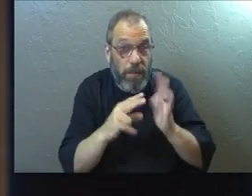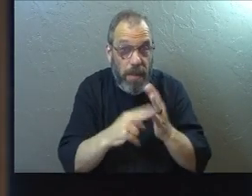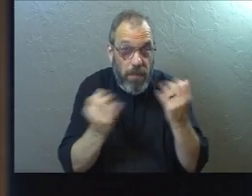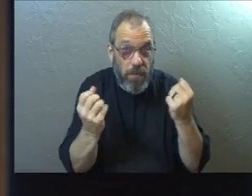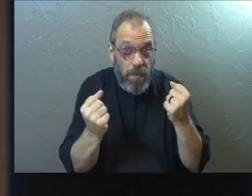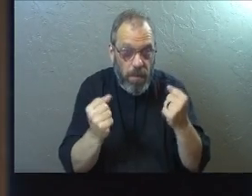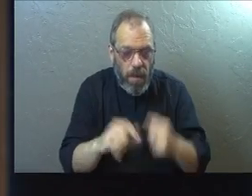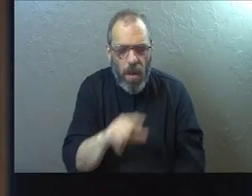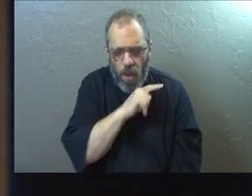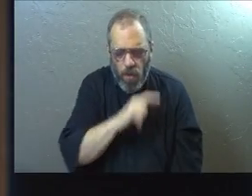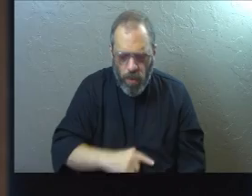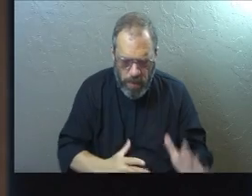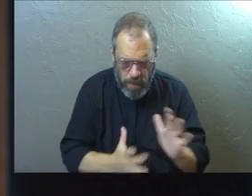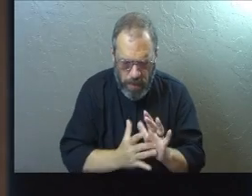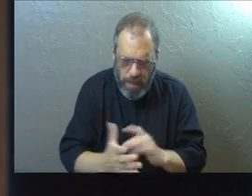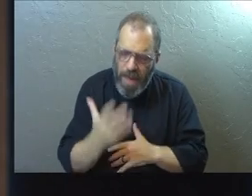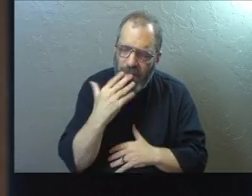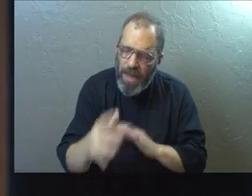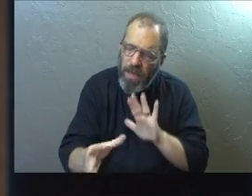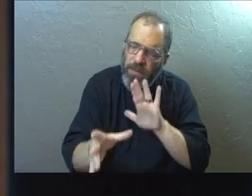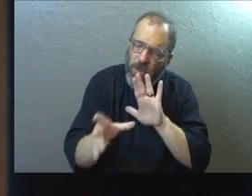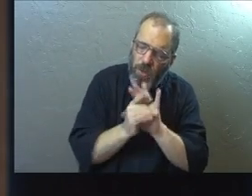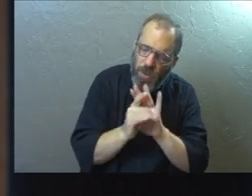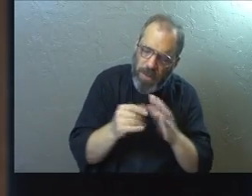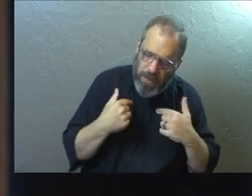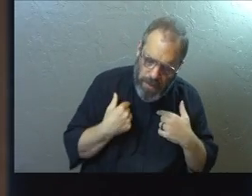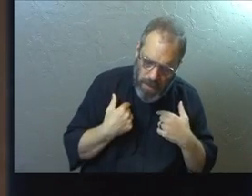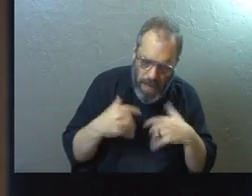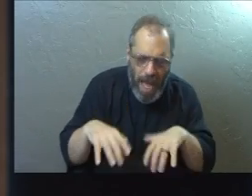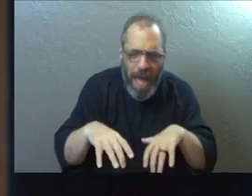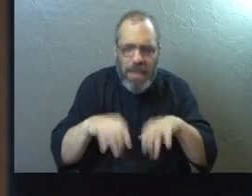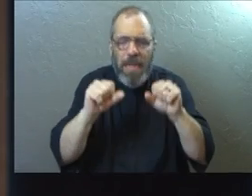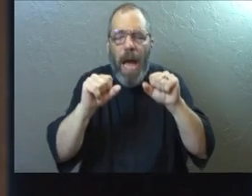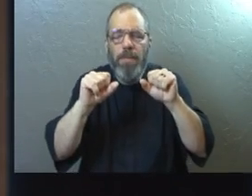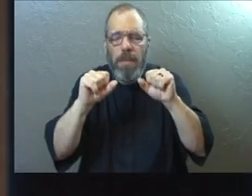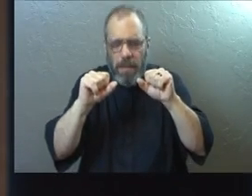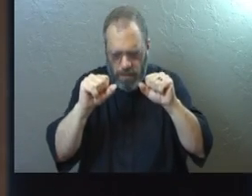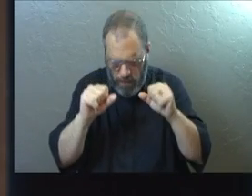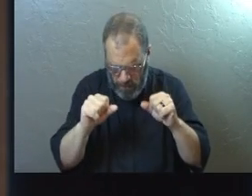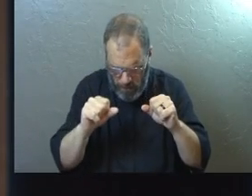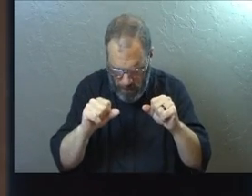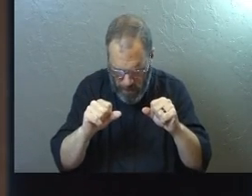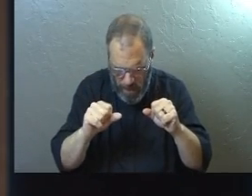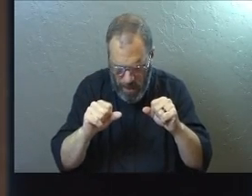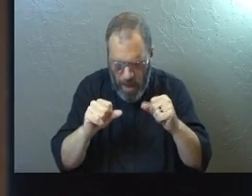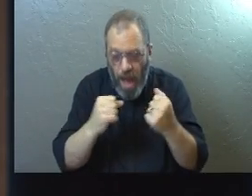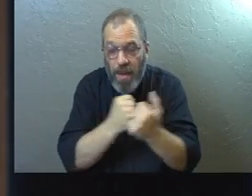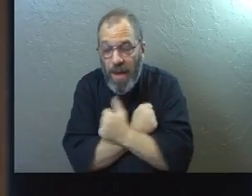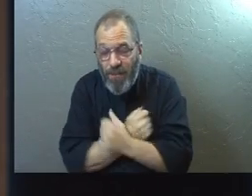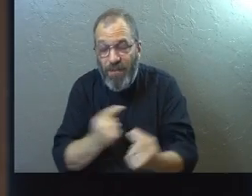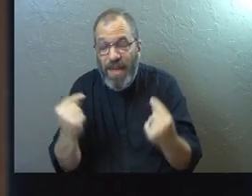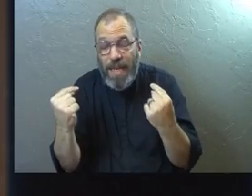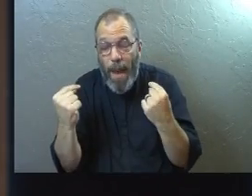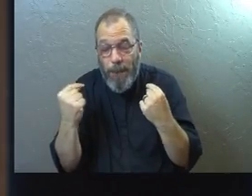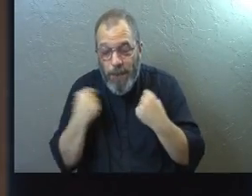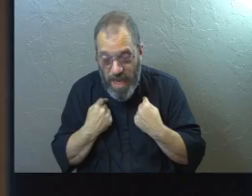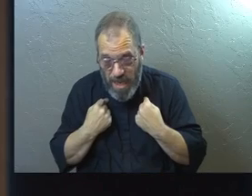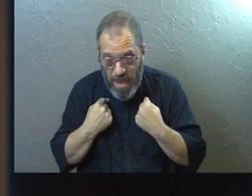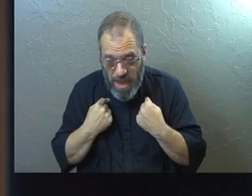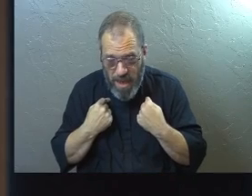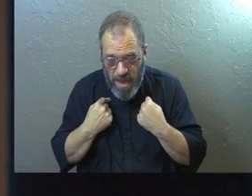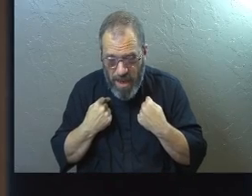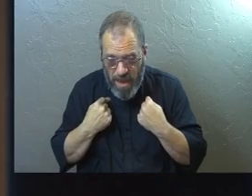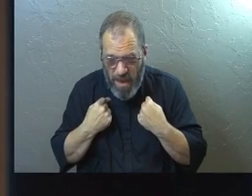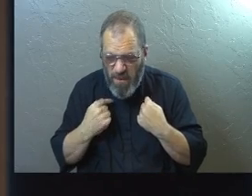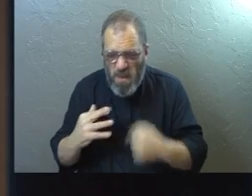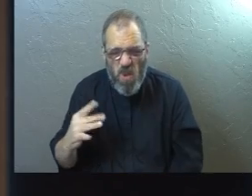thank you for choosing me. Thank you for adopting me. Thank you for loving me at the beginning of time.